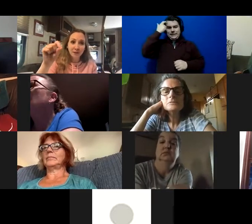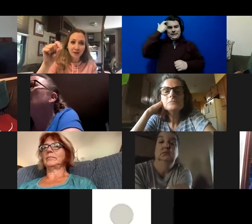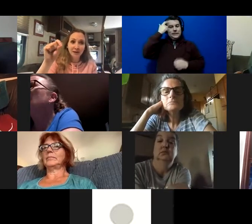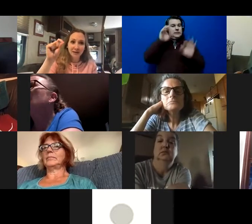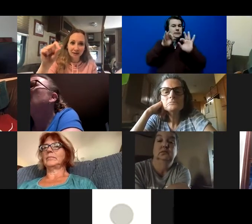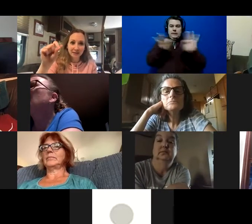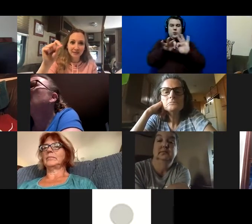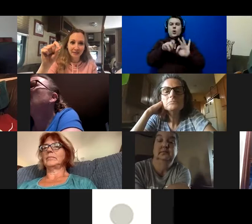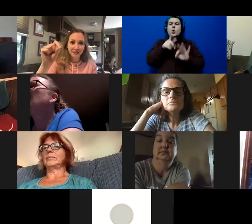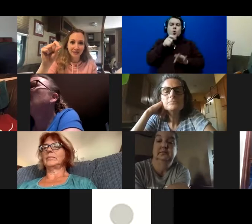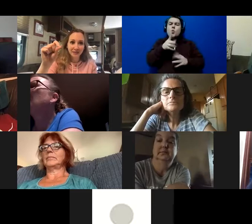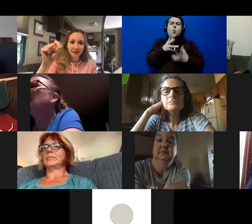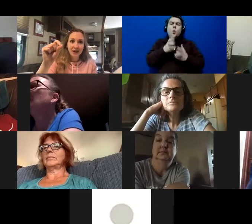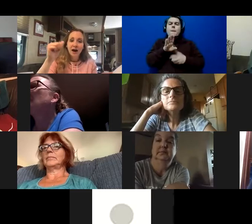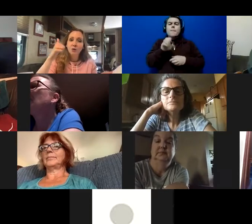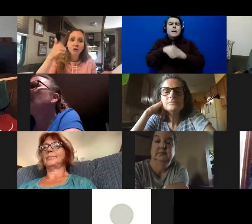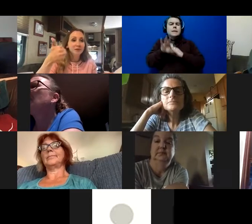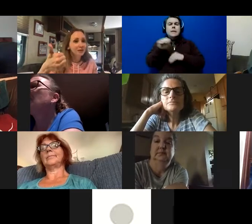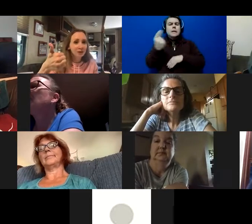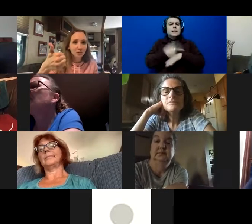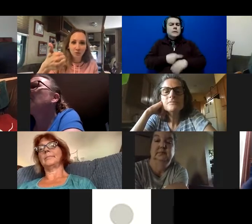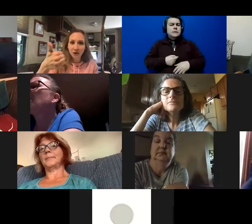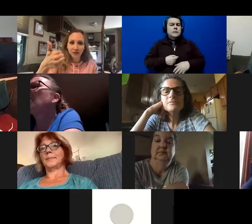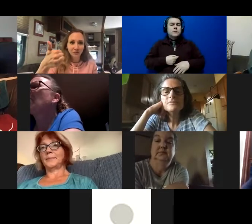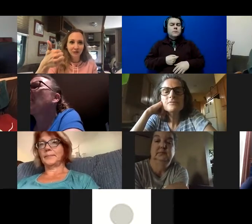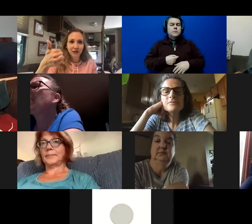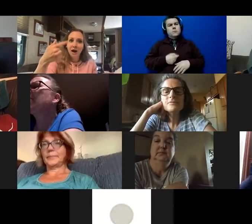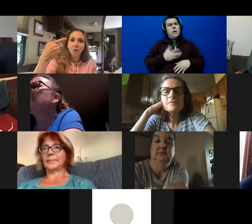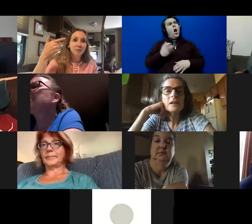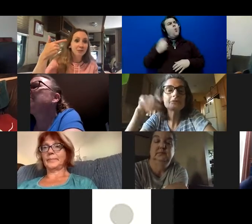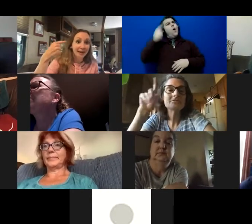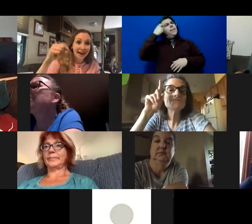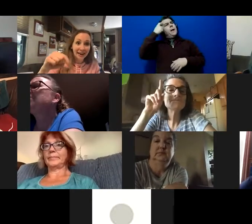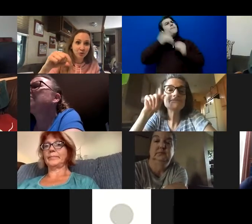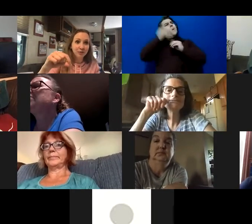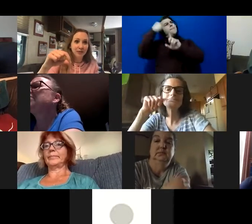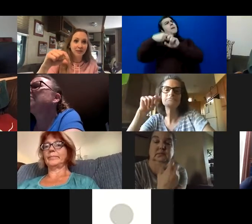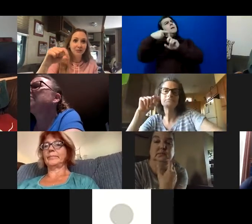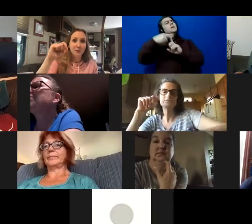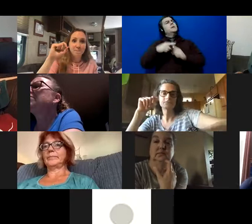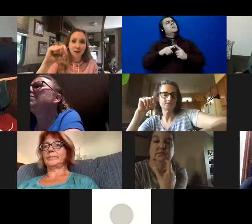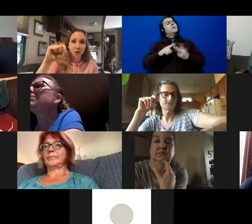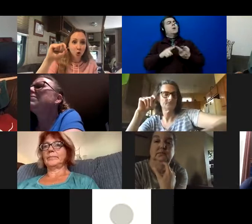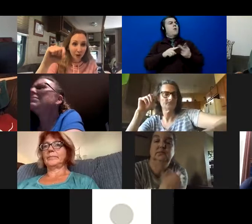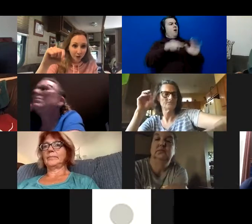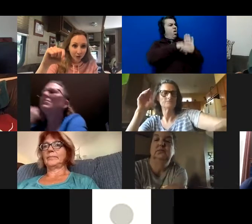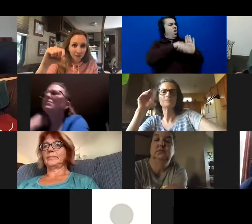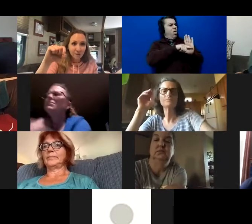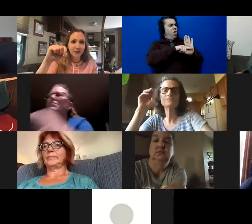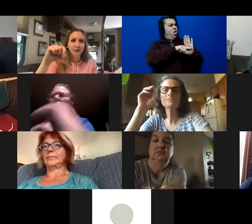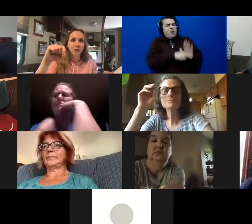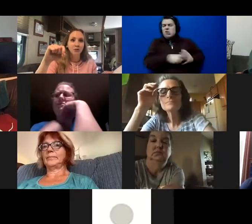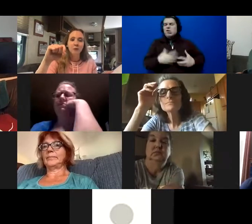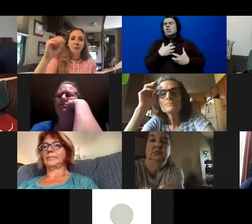want to be in 90 days? I want to be thinking more positively. I want to be able to handle negativity much quicker